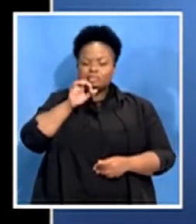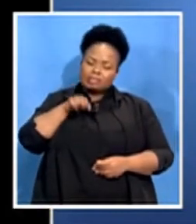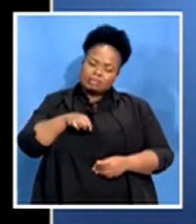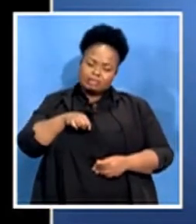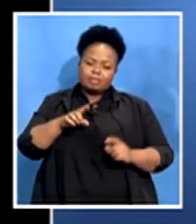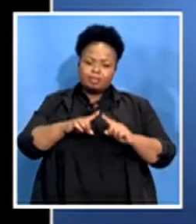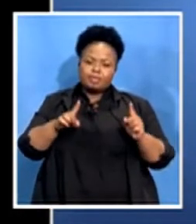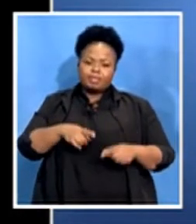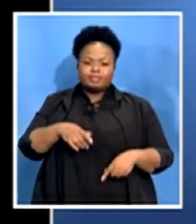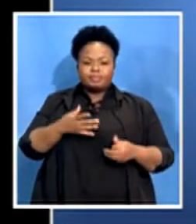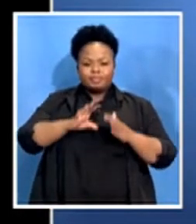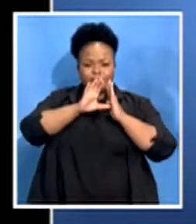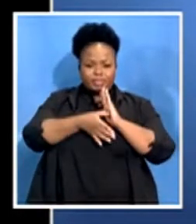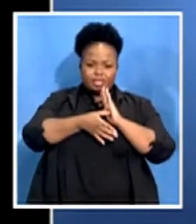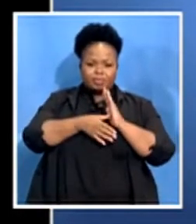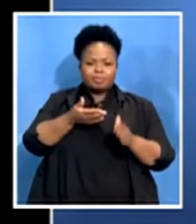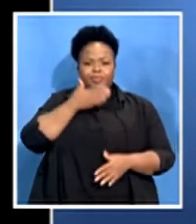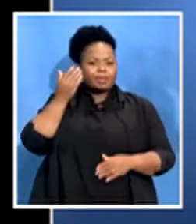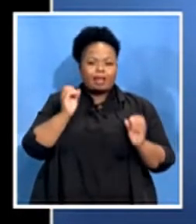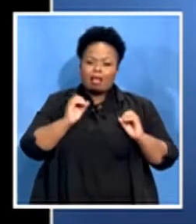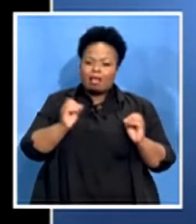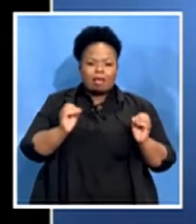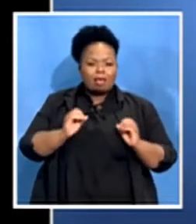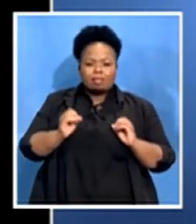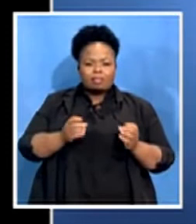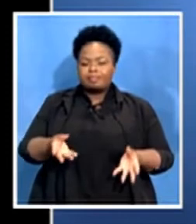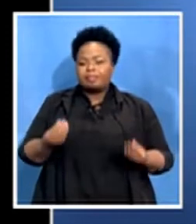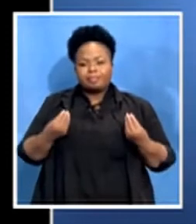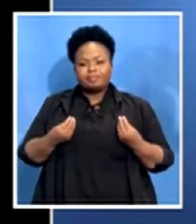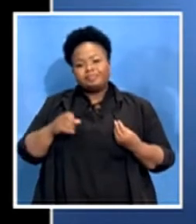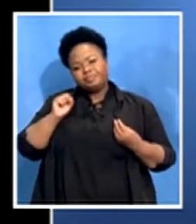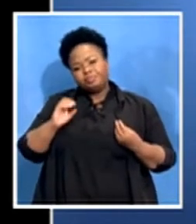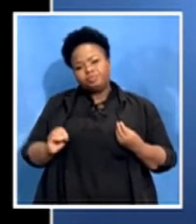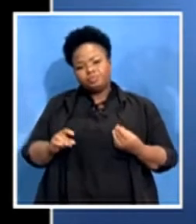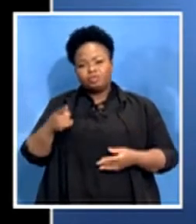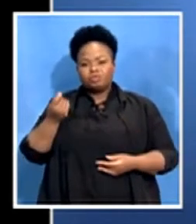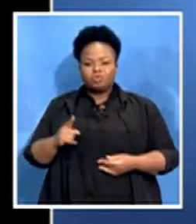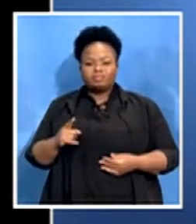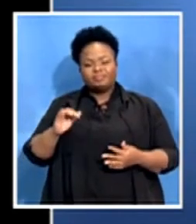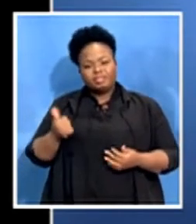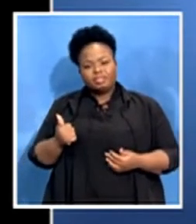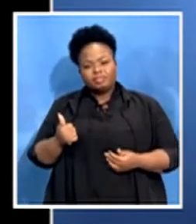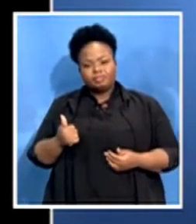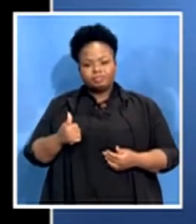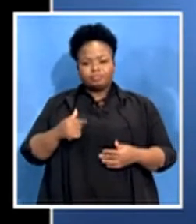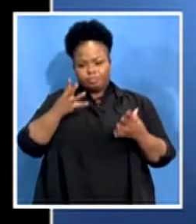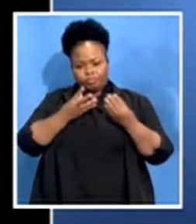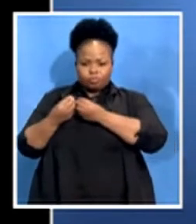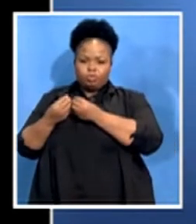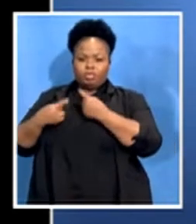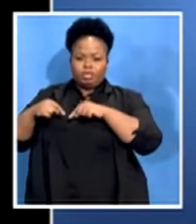getting anything. So they they they take us under our under their wing and they took this project as one of their project